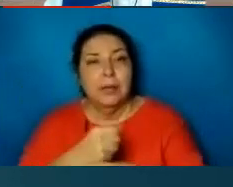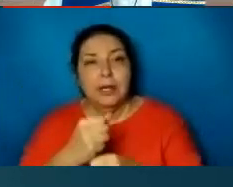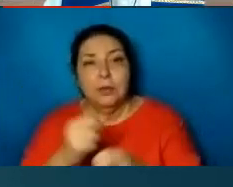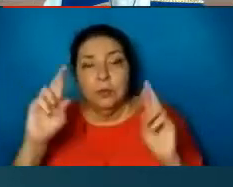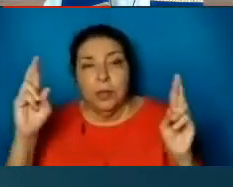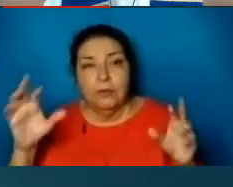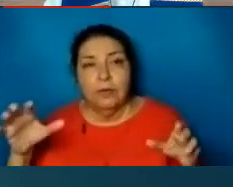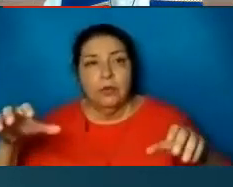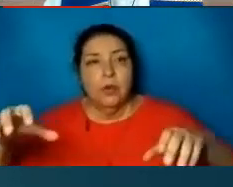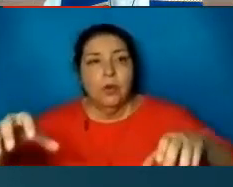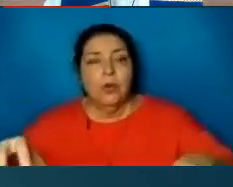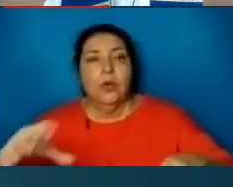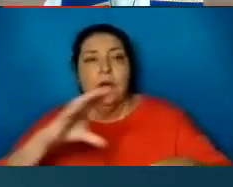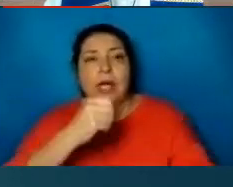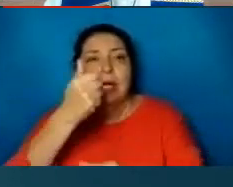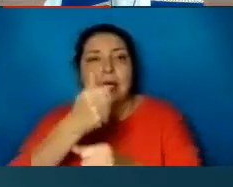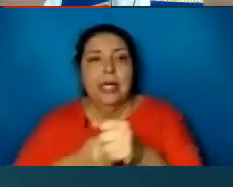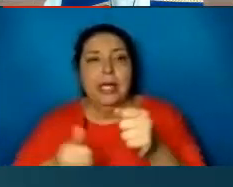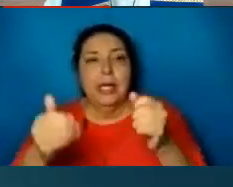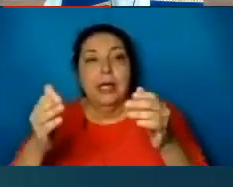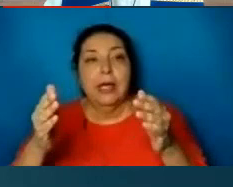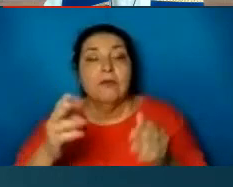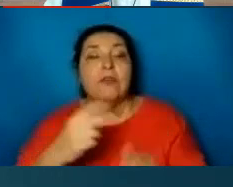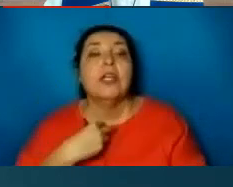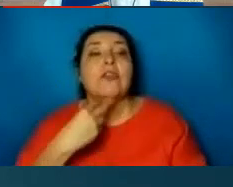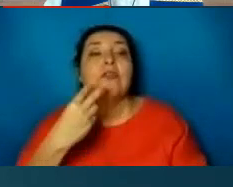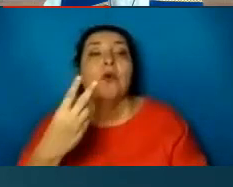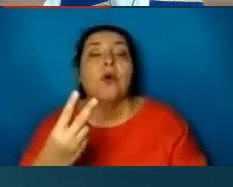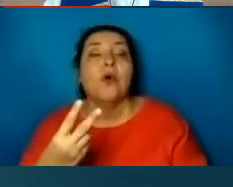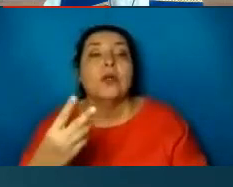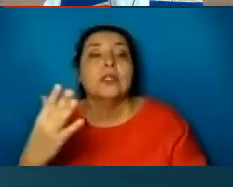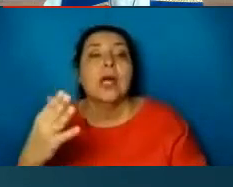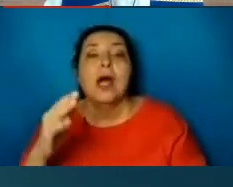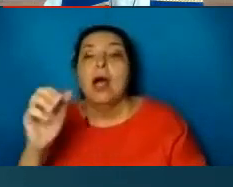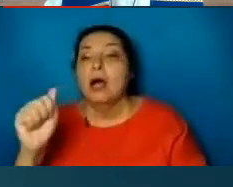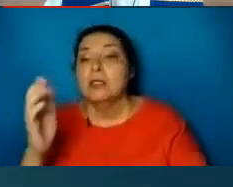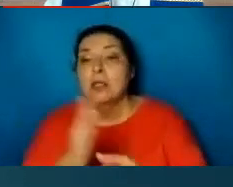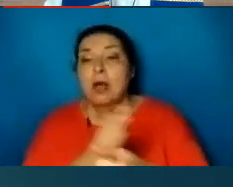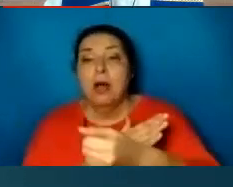saw How John 11 She